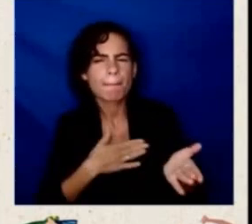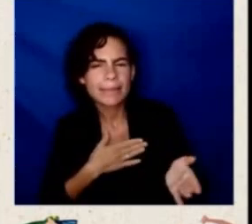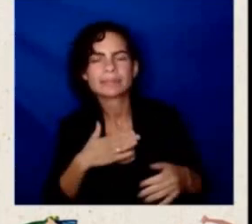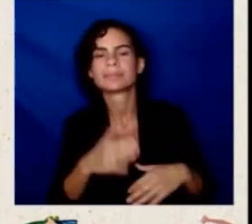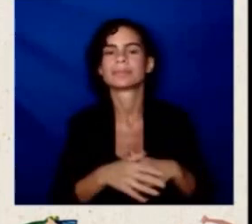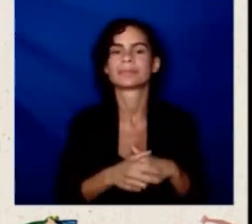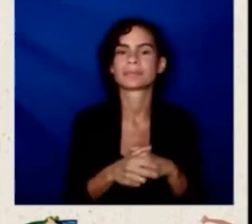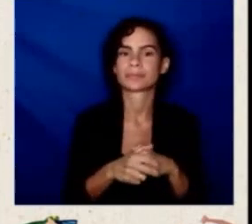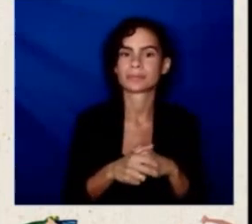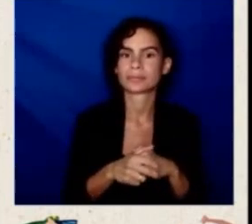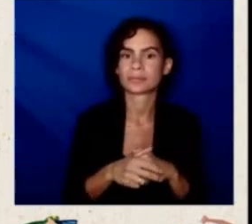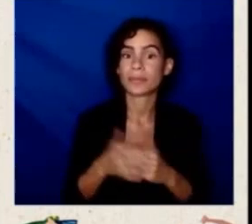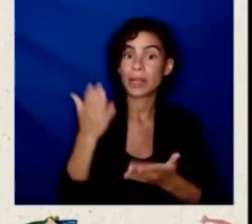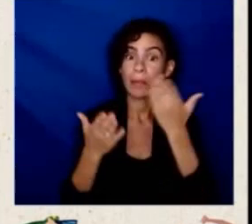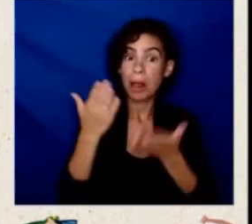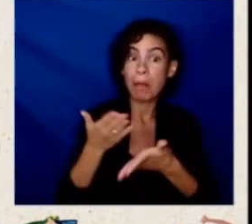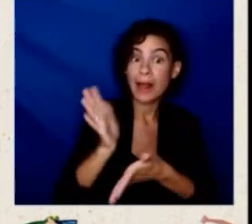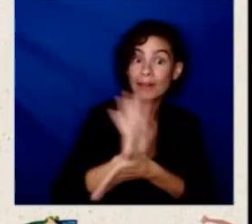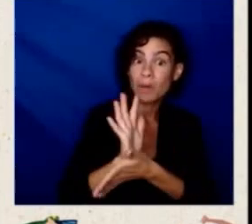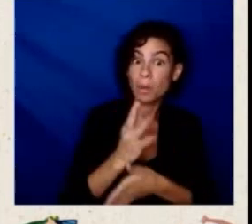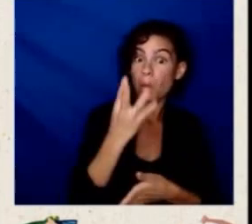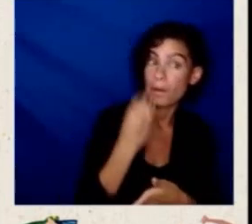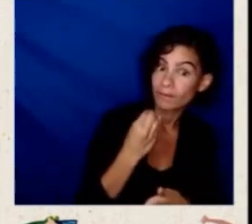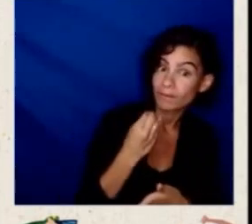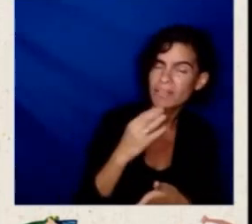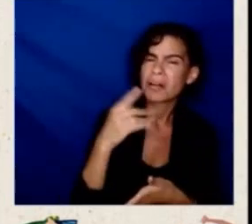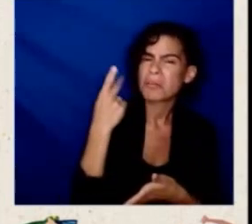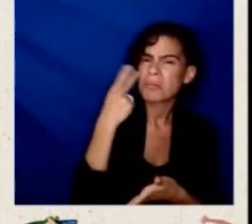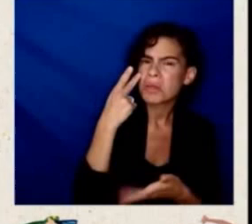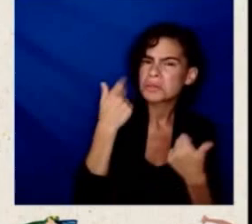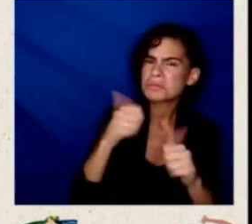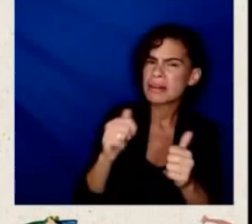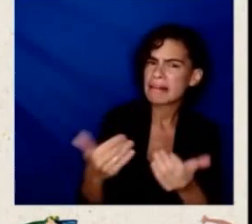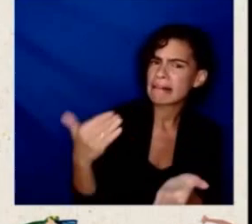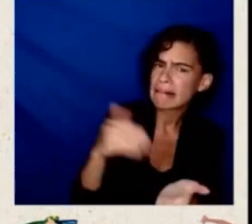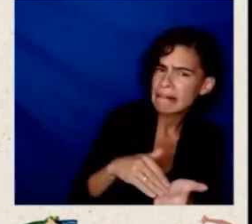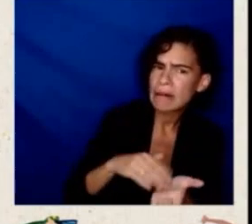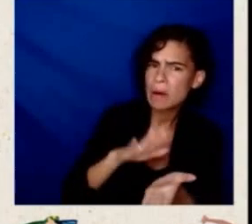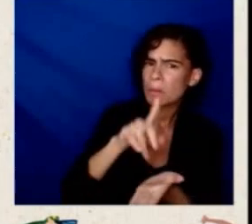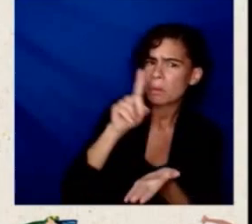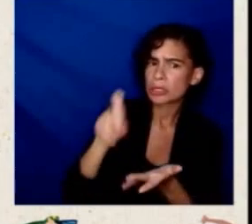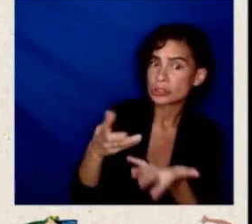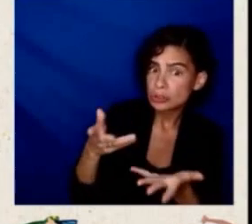Try it once more and perhaps turn off the video as Secretary Vecetta suggested.